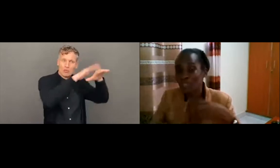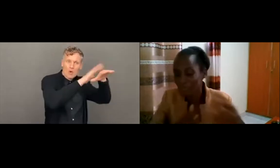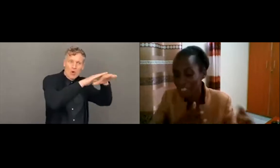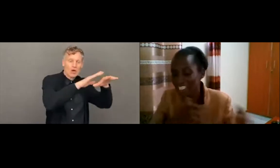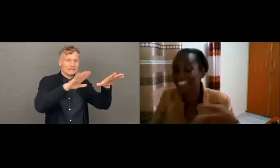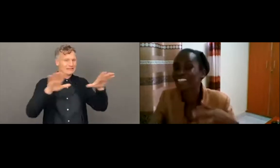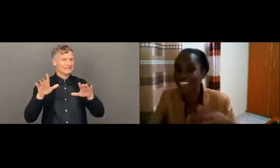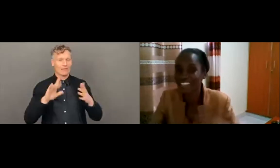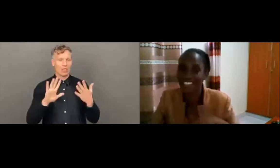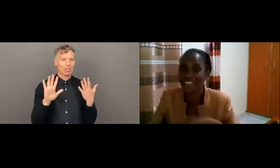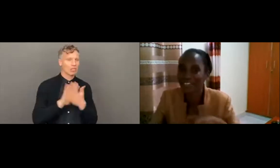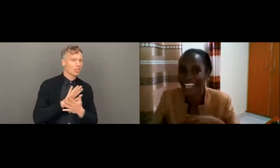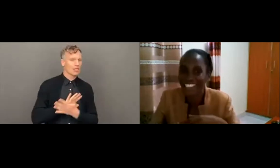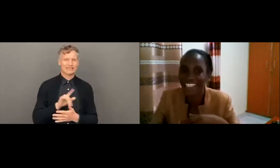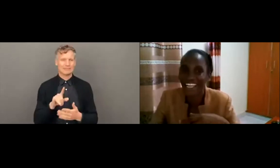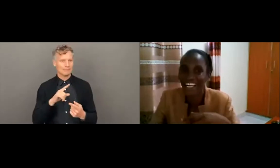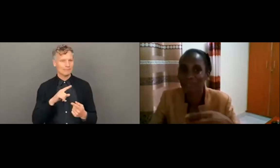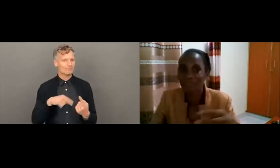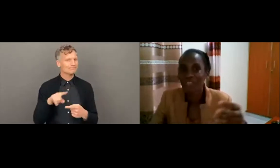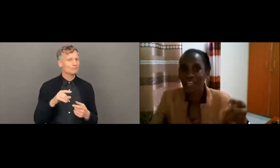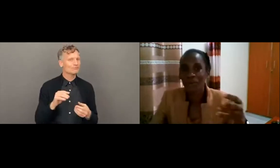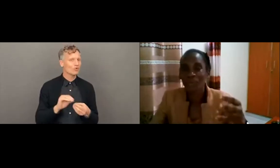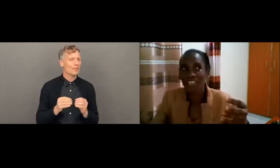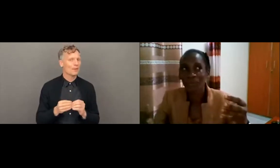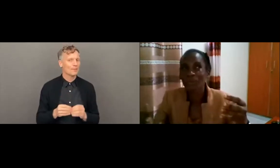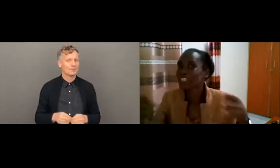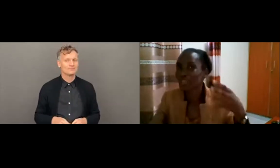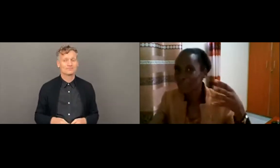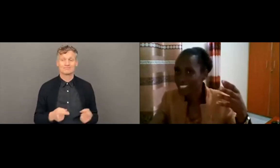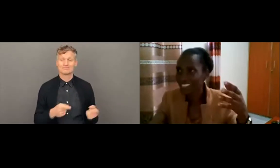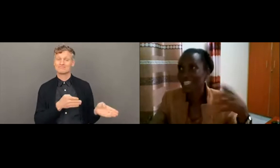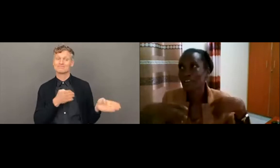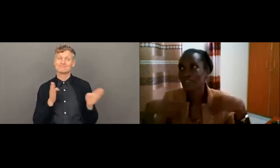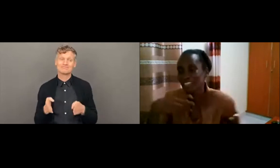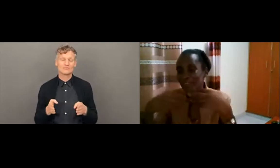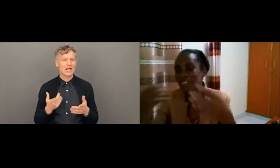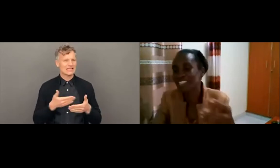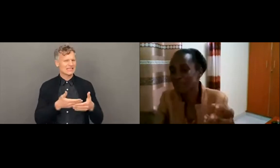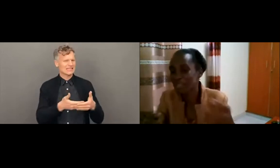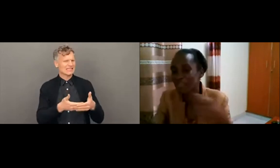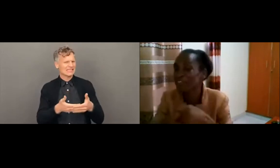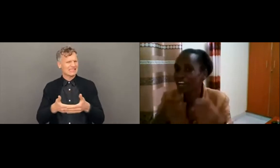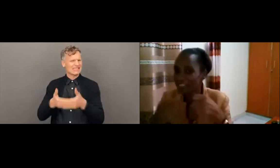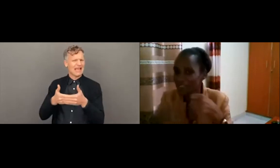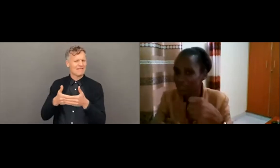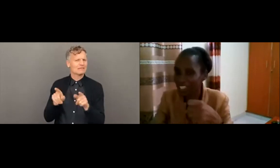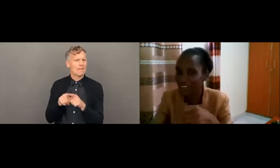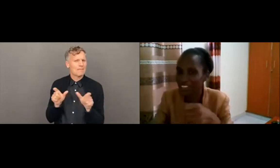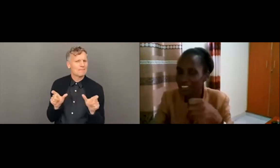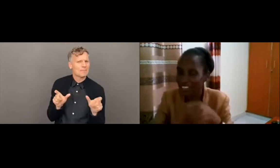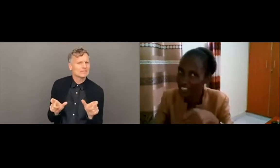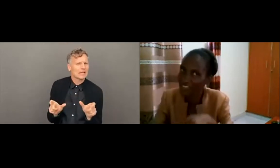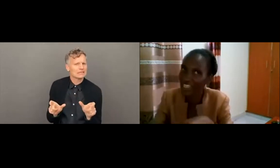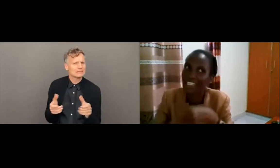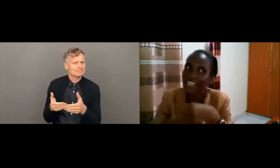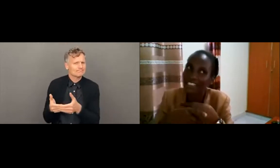between PSH and safeguarding. Uh, we thought, some of us thought that maybe if you have child,